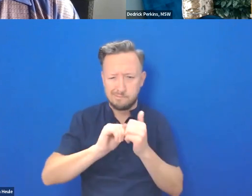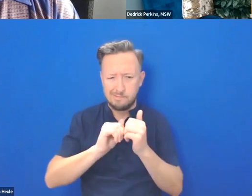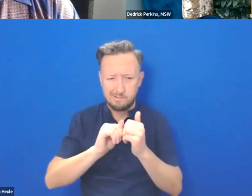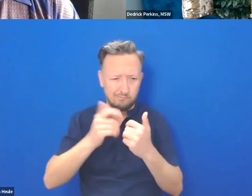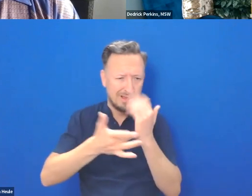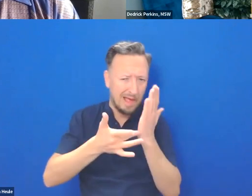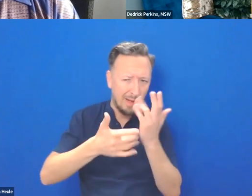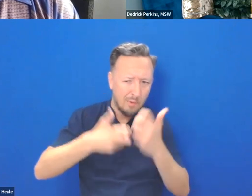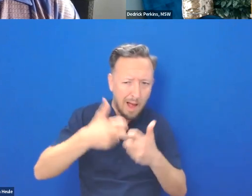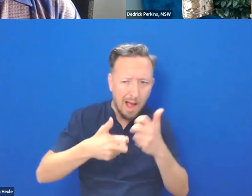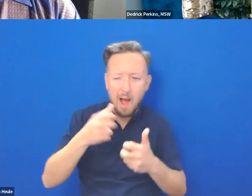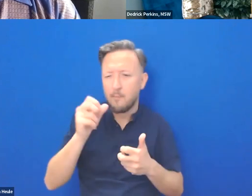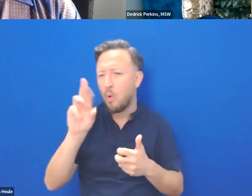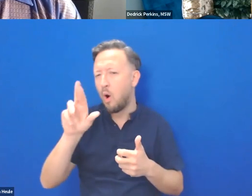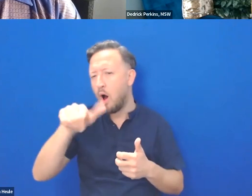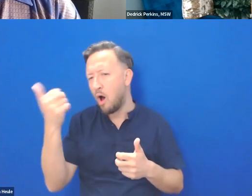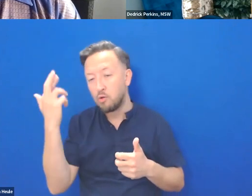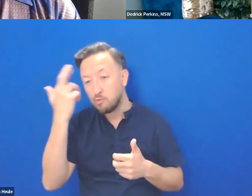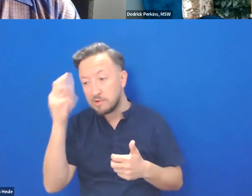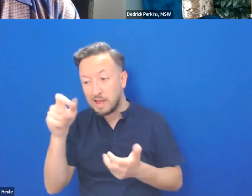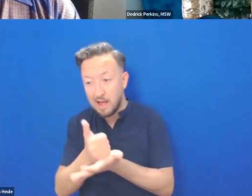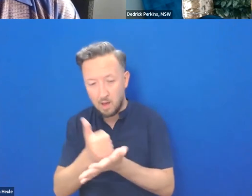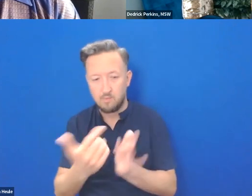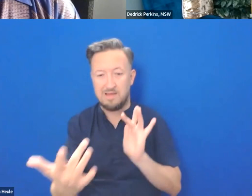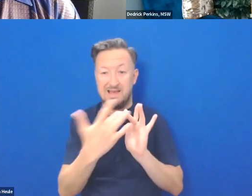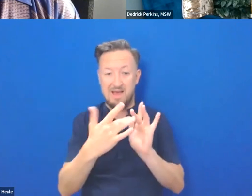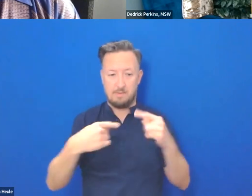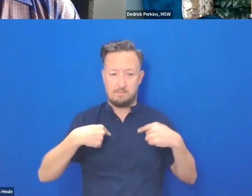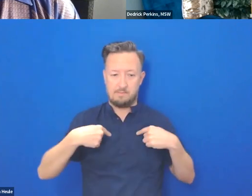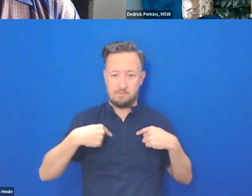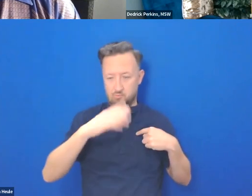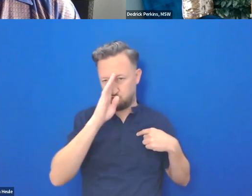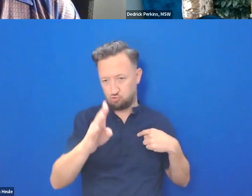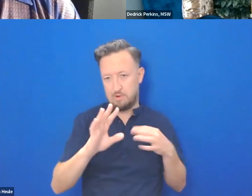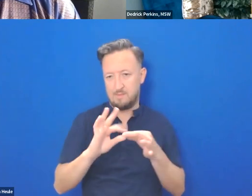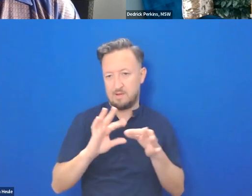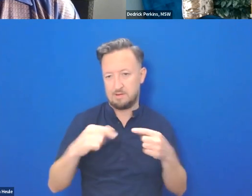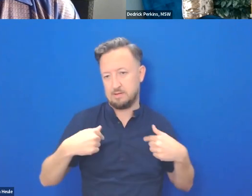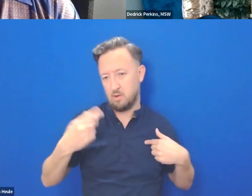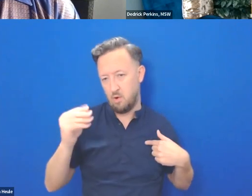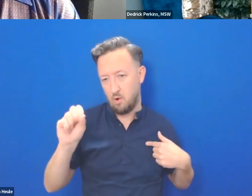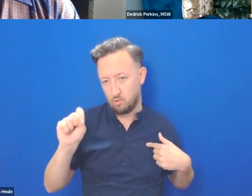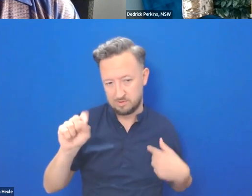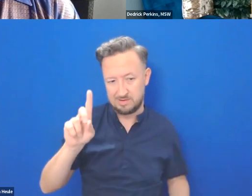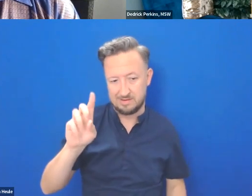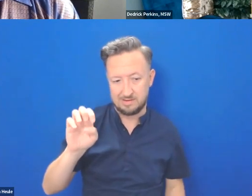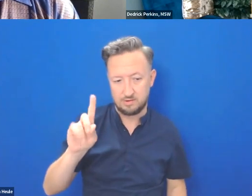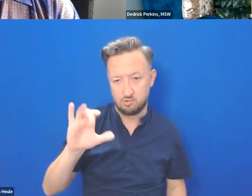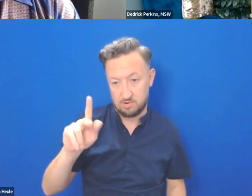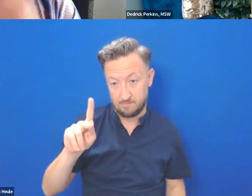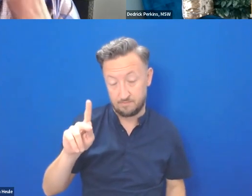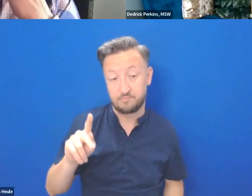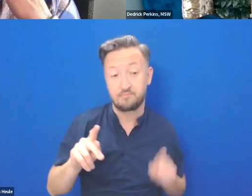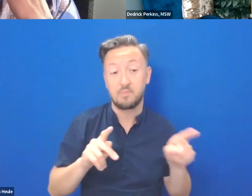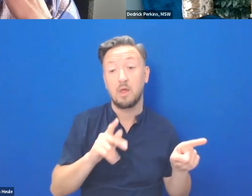connect to me via direct message, I am the session host. The presenter will take